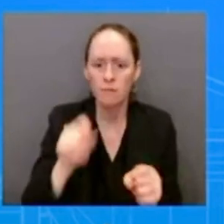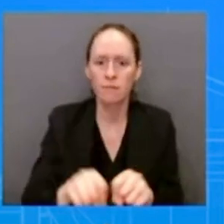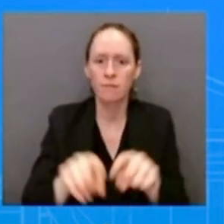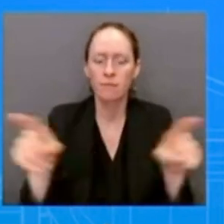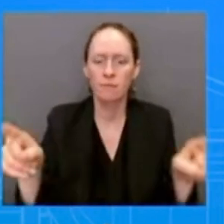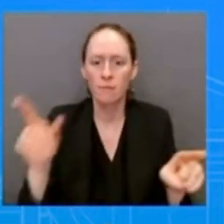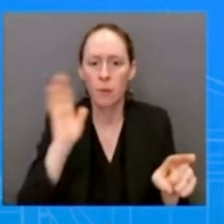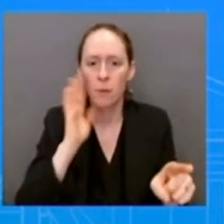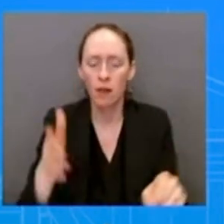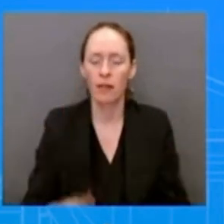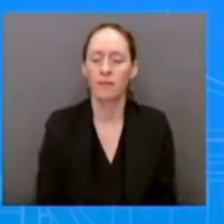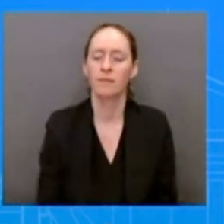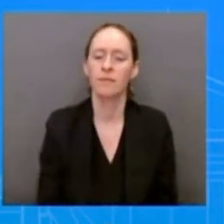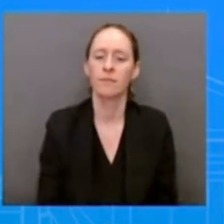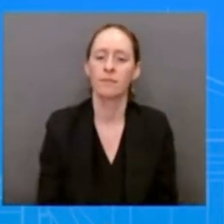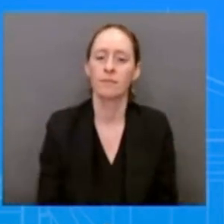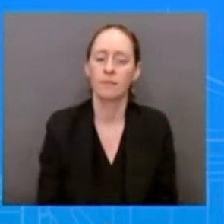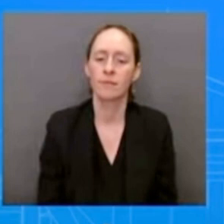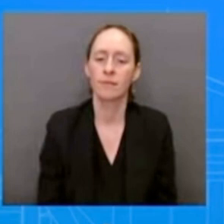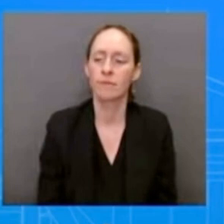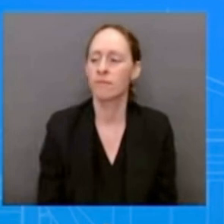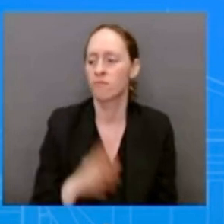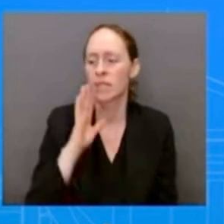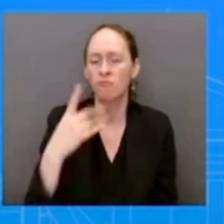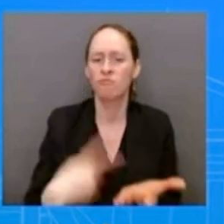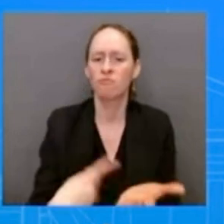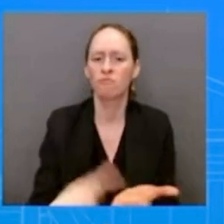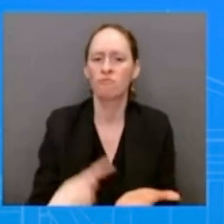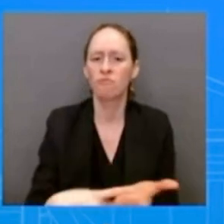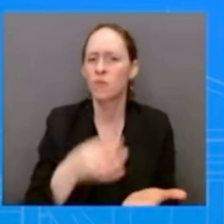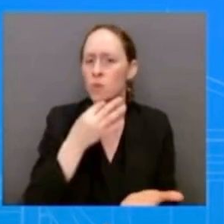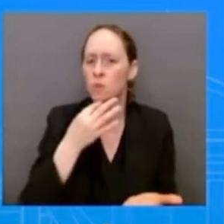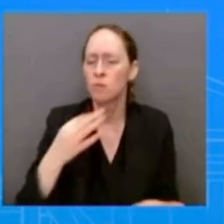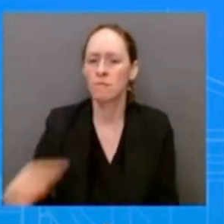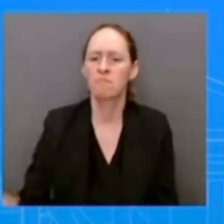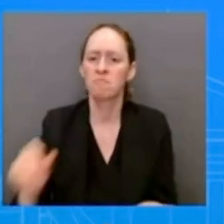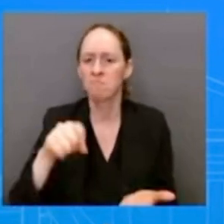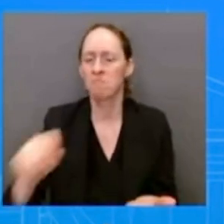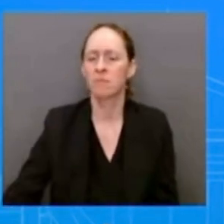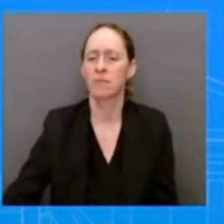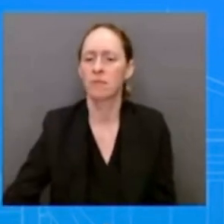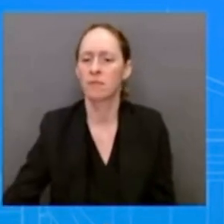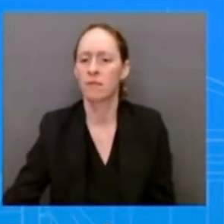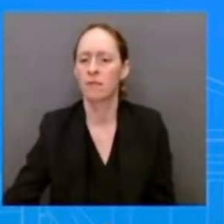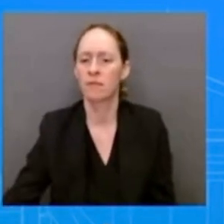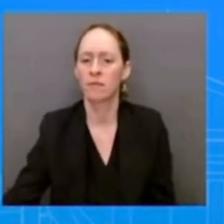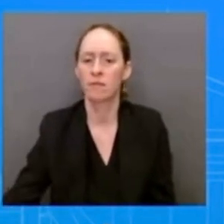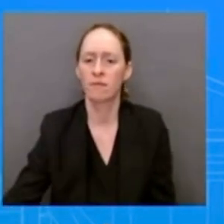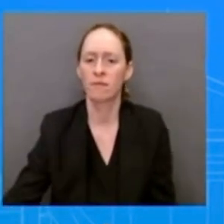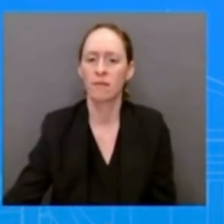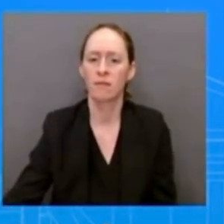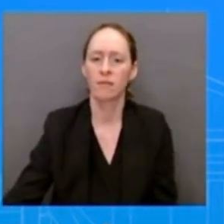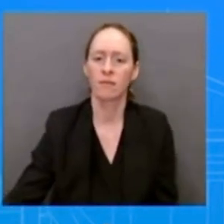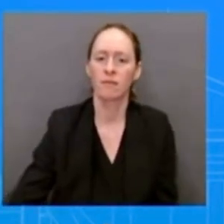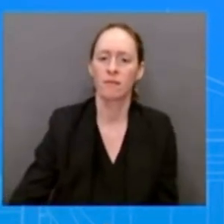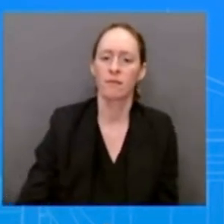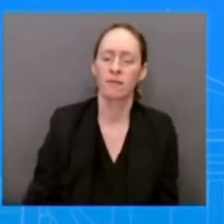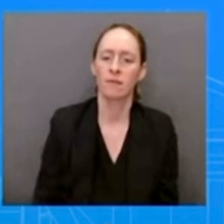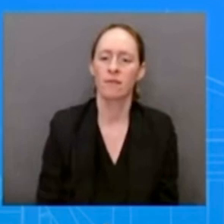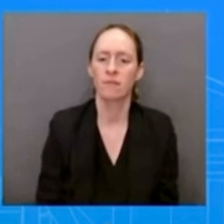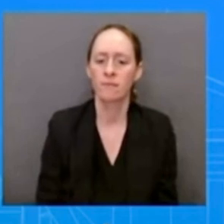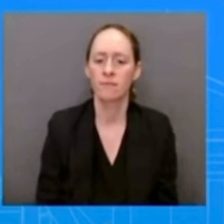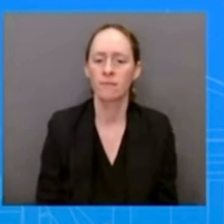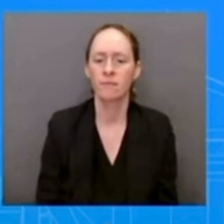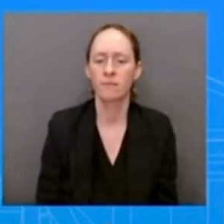thanks great uh just a quick question on has republicans asking the administration to share their review on the afghanistan withdrawal with